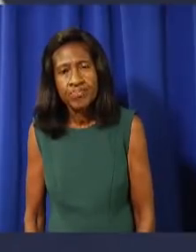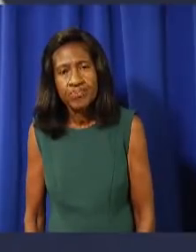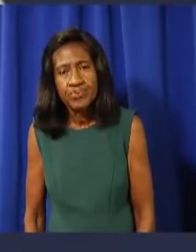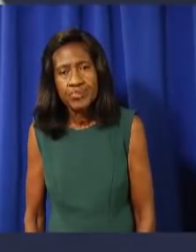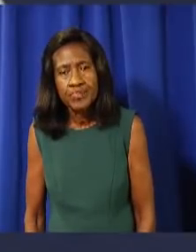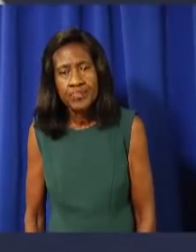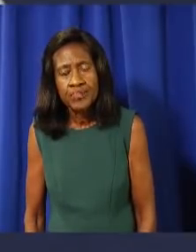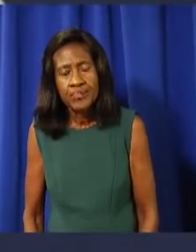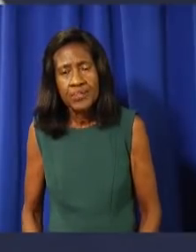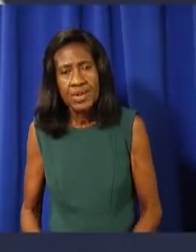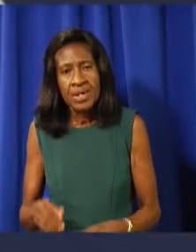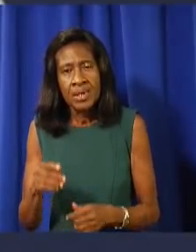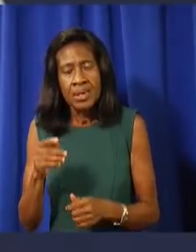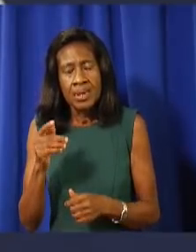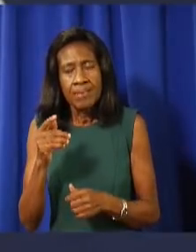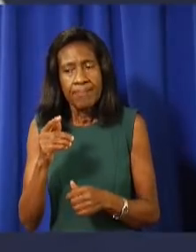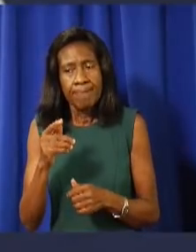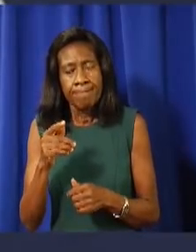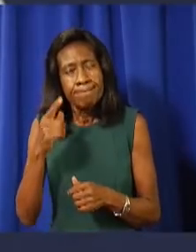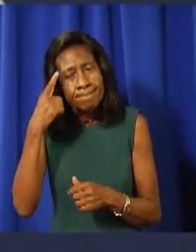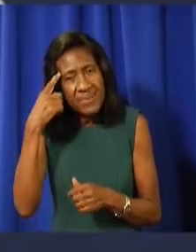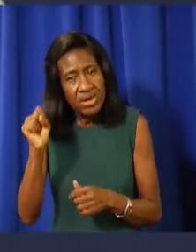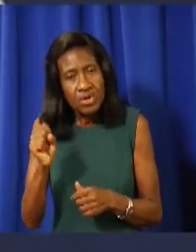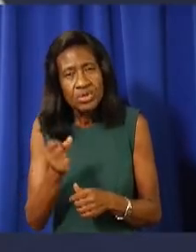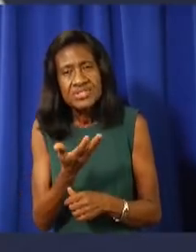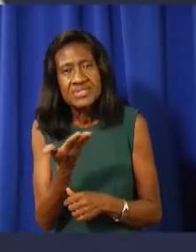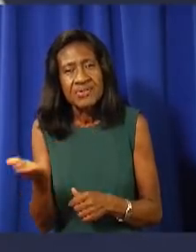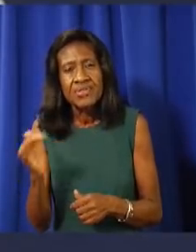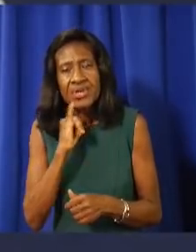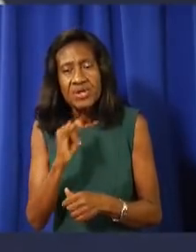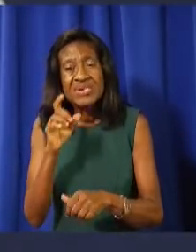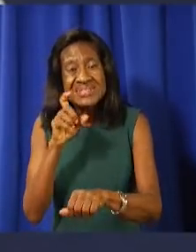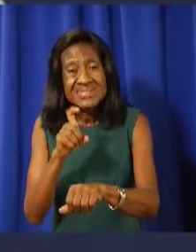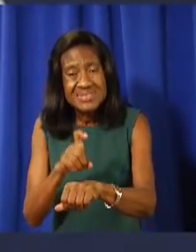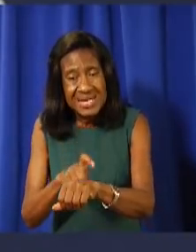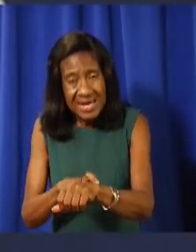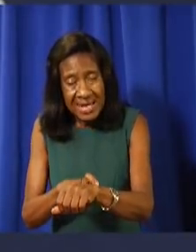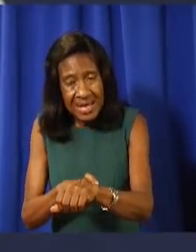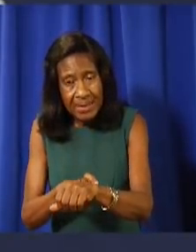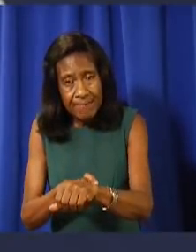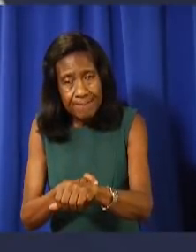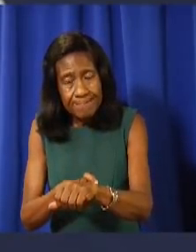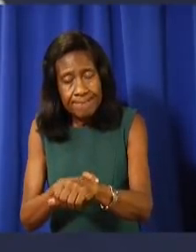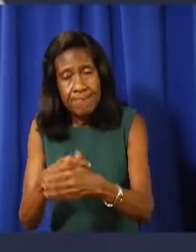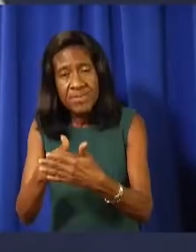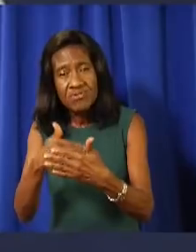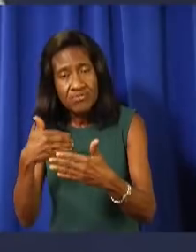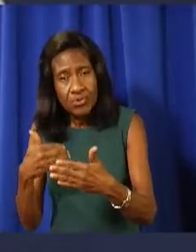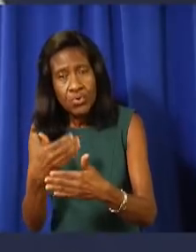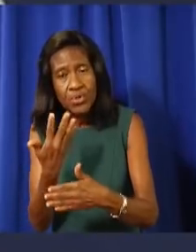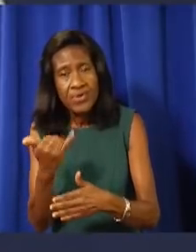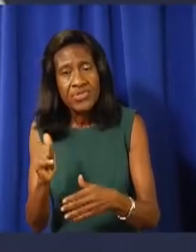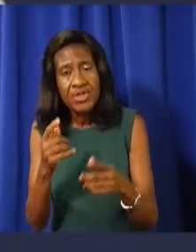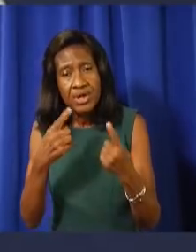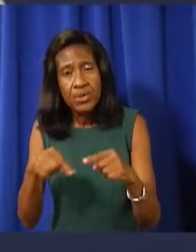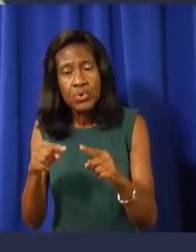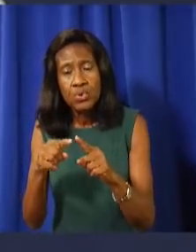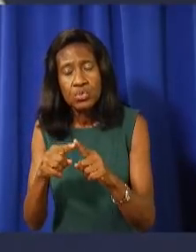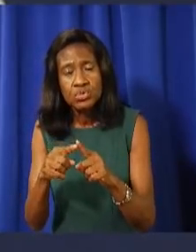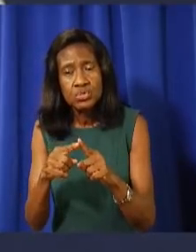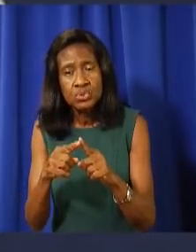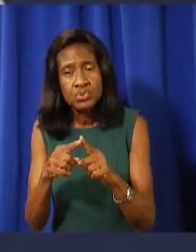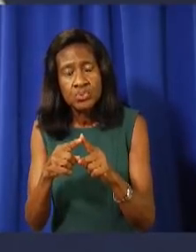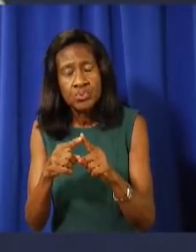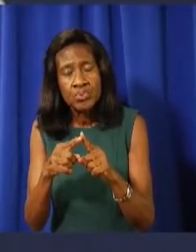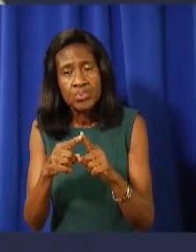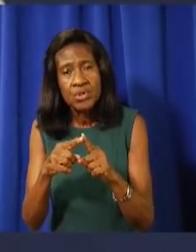phases gives us an opportunity to do an assessment on risk. Um, and, um, it's, the concerns you have